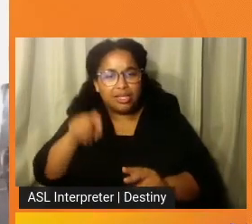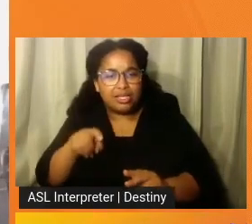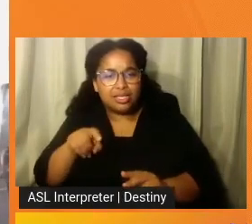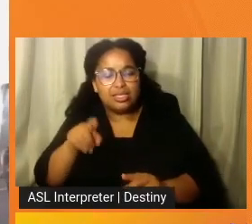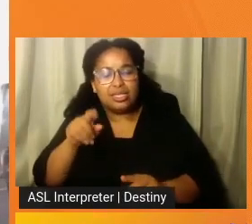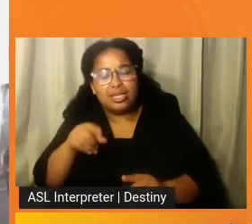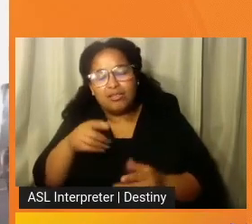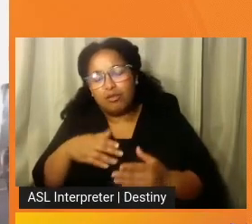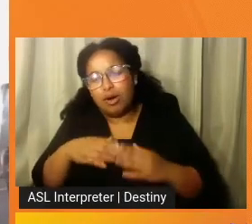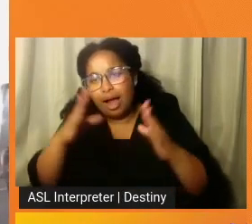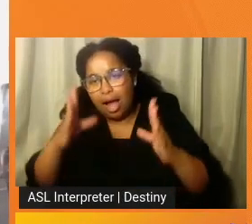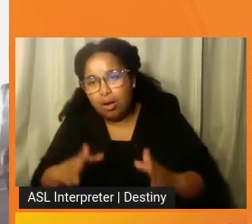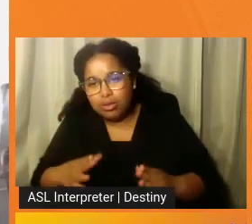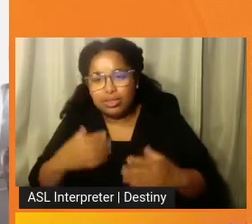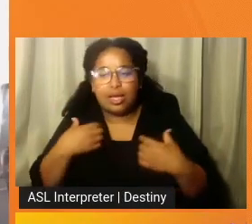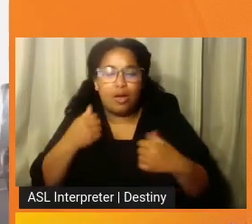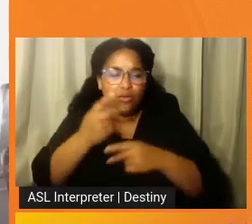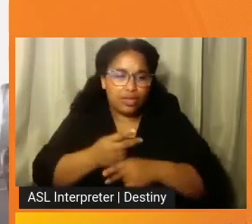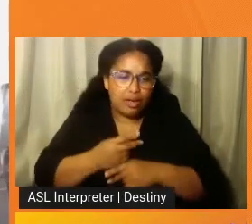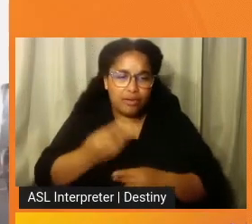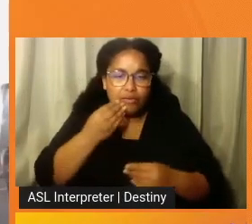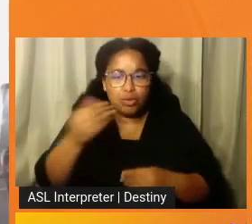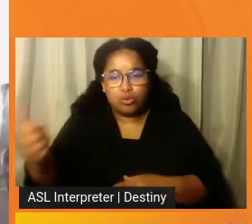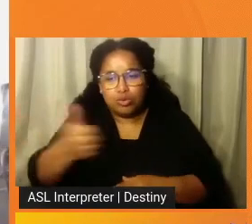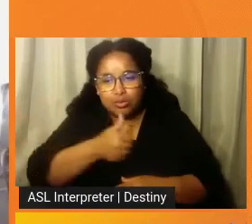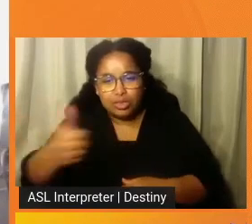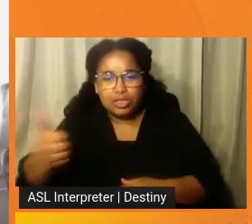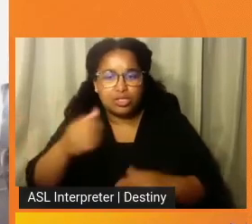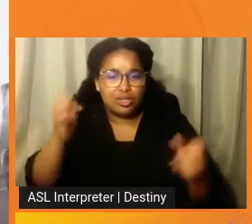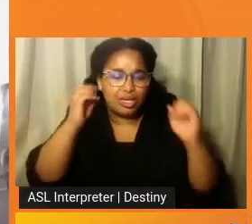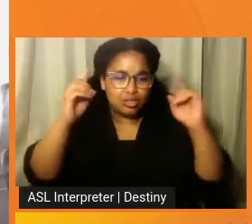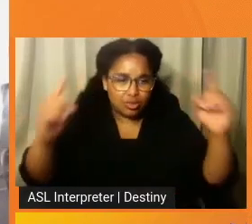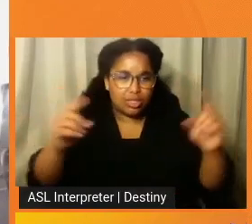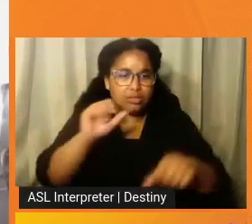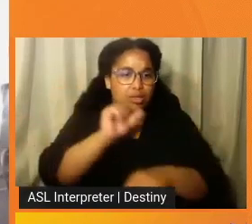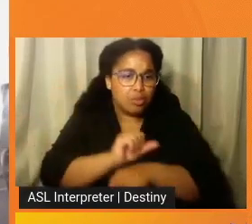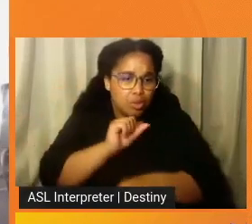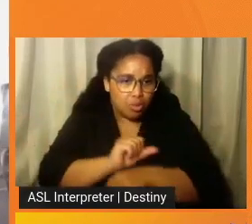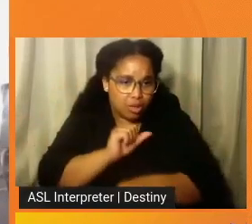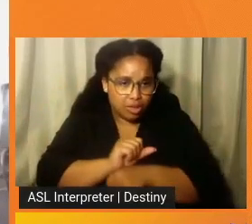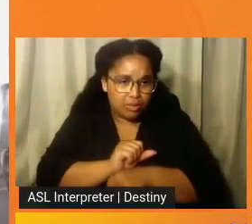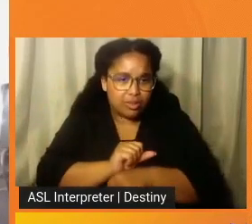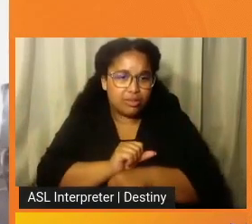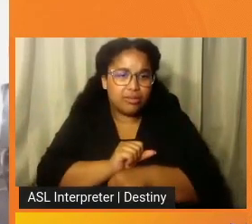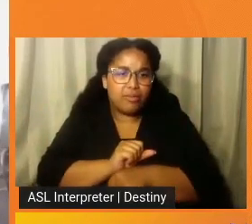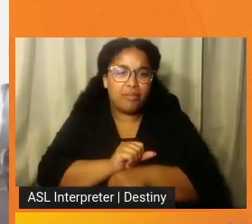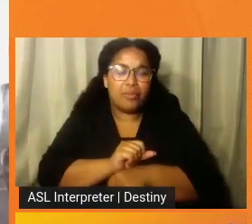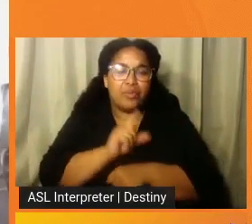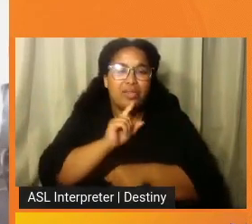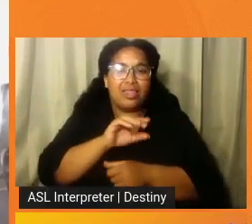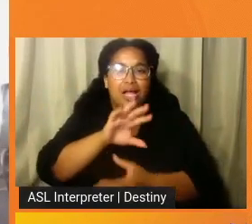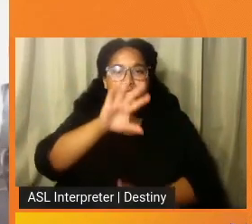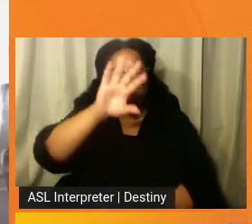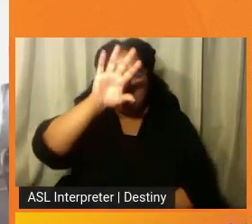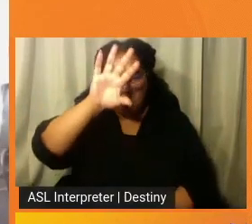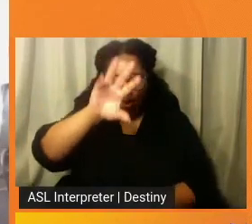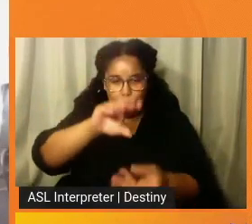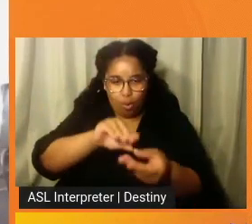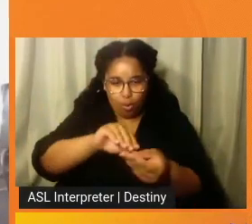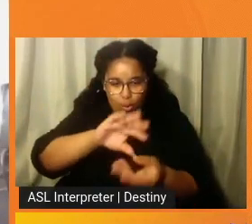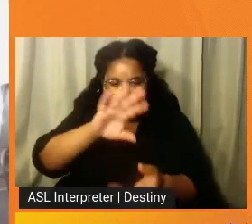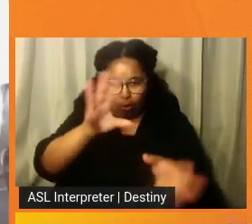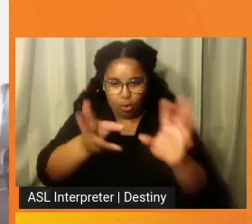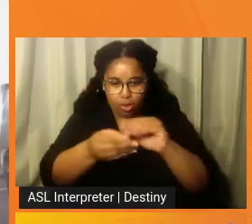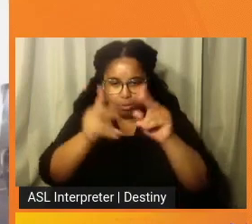or housing or food or transportation or education and employment. That's the whole person that we need to fight for.